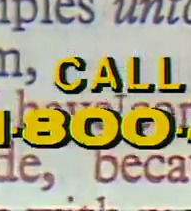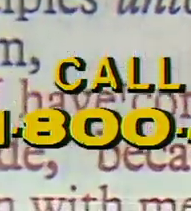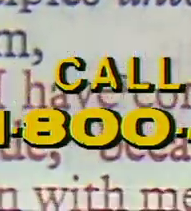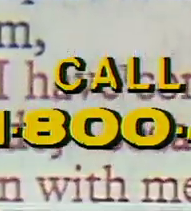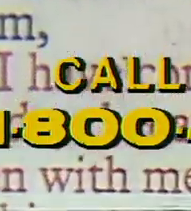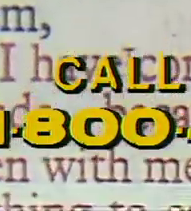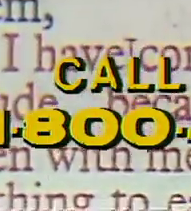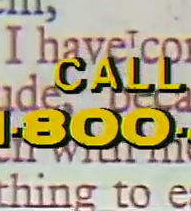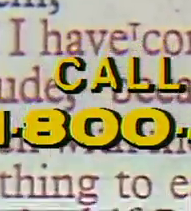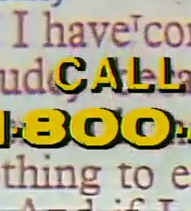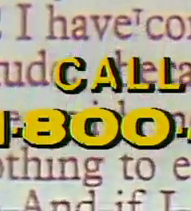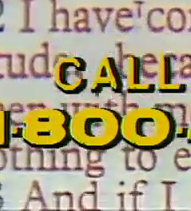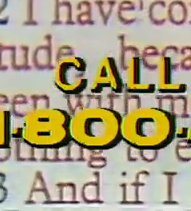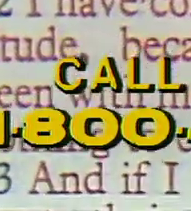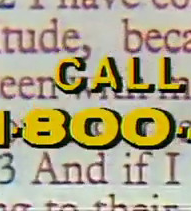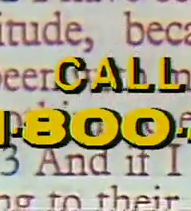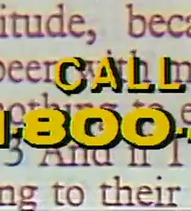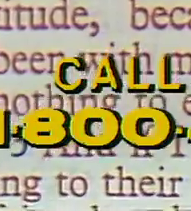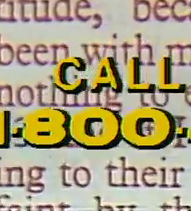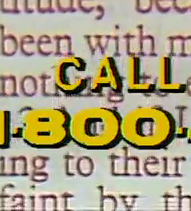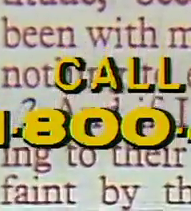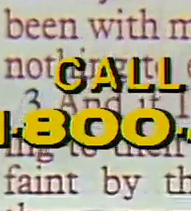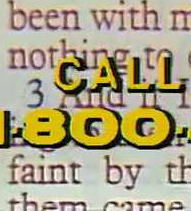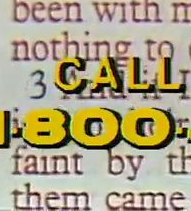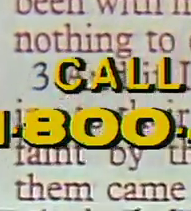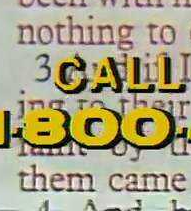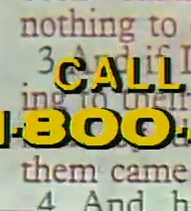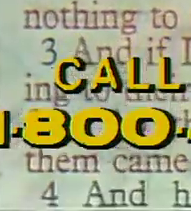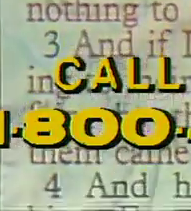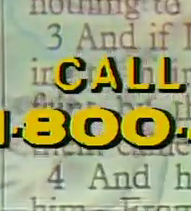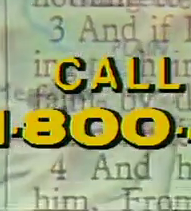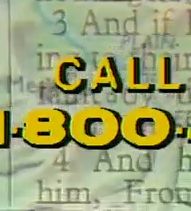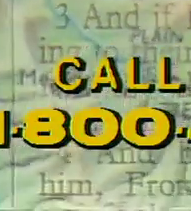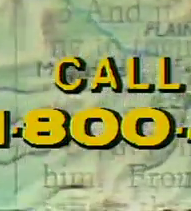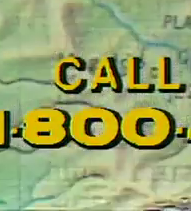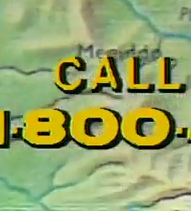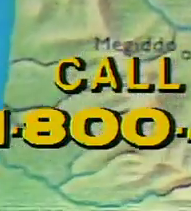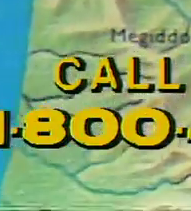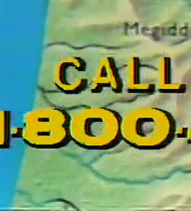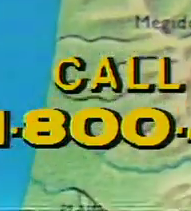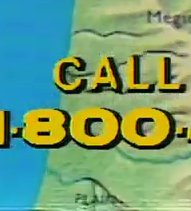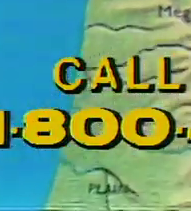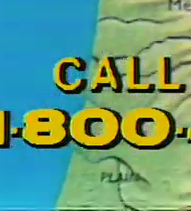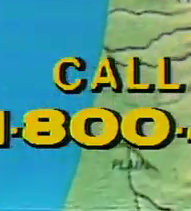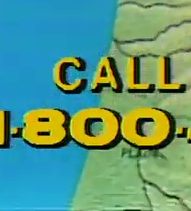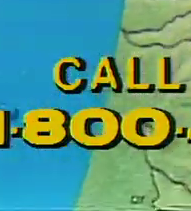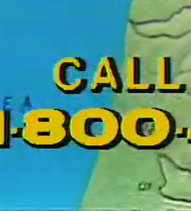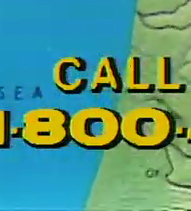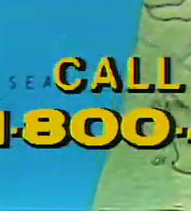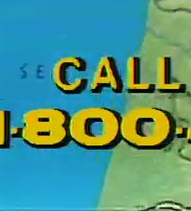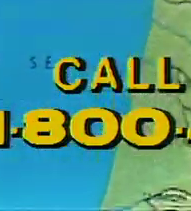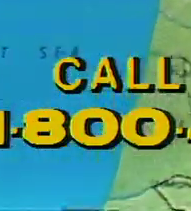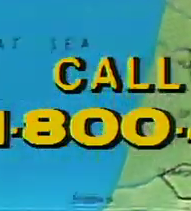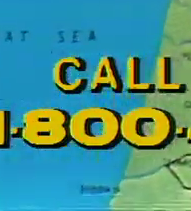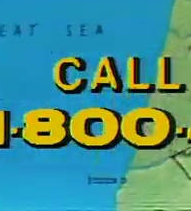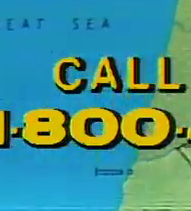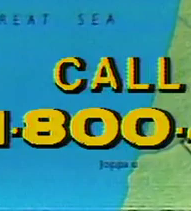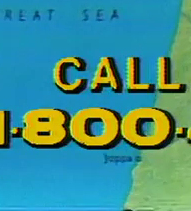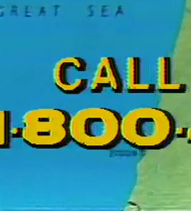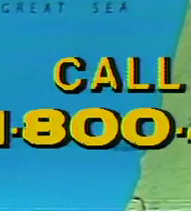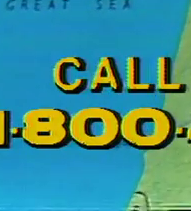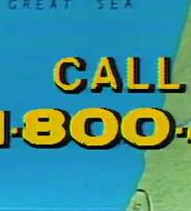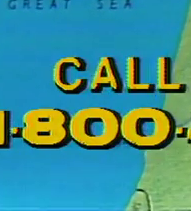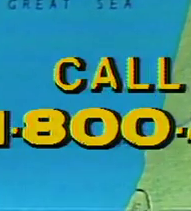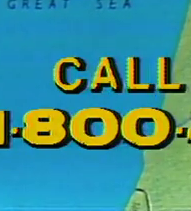makes it easy to read. The words of Christ are printed in red. In the back, maps of the Holy Land show the history of Israel in graphic